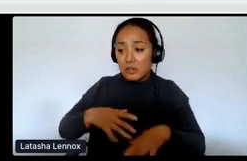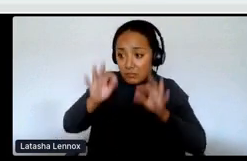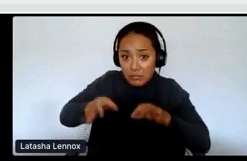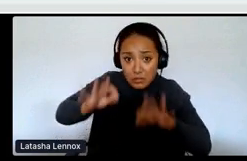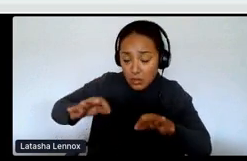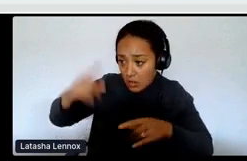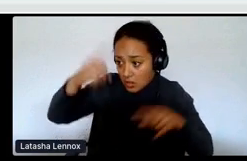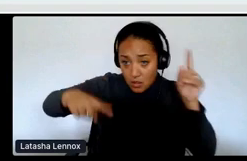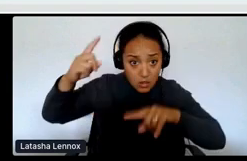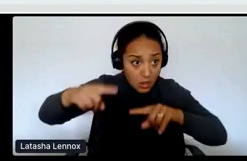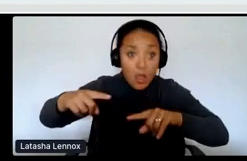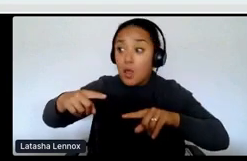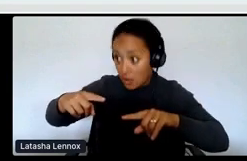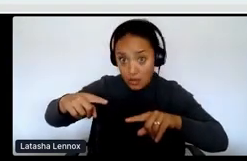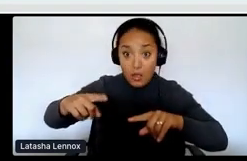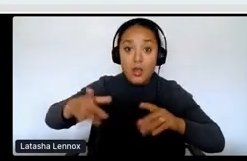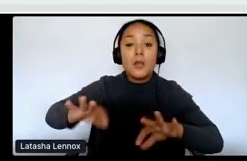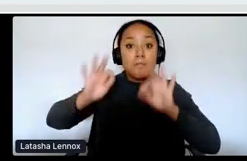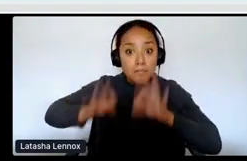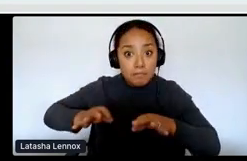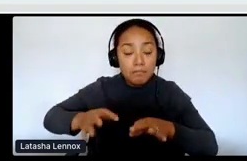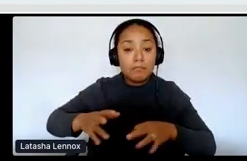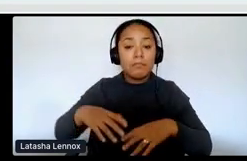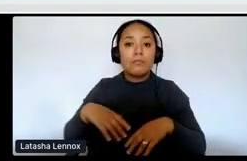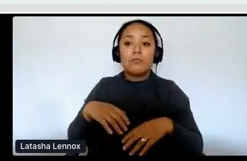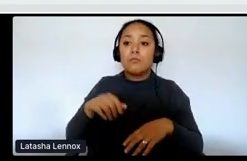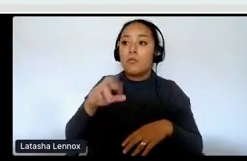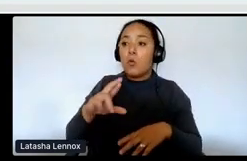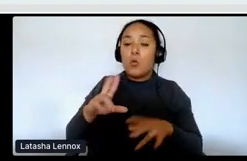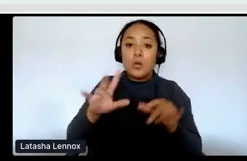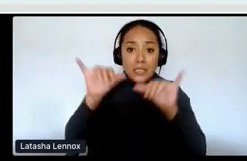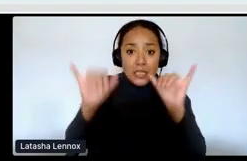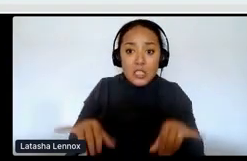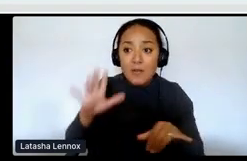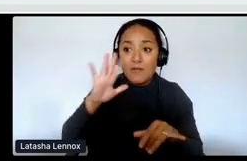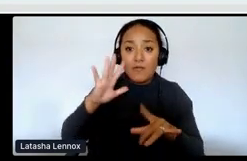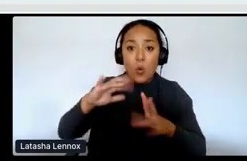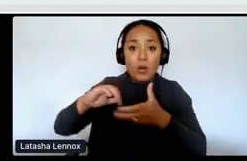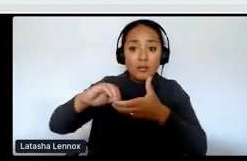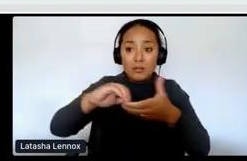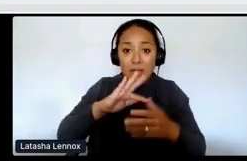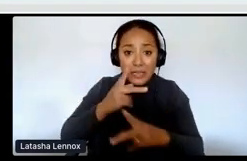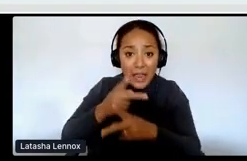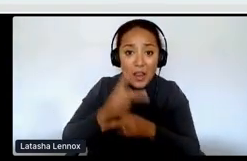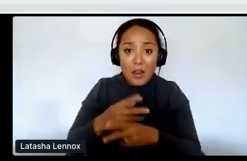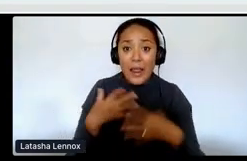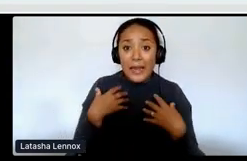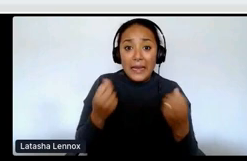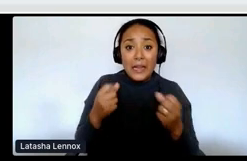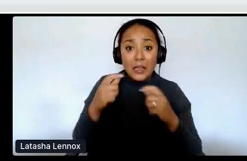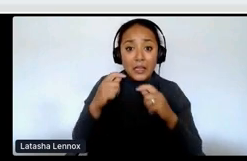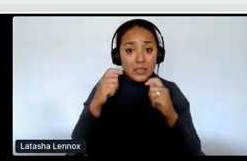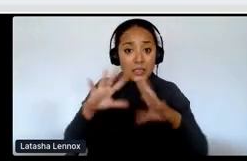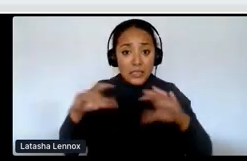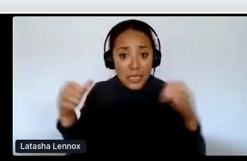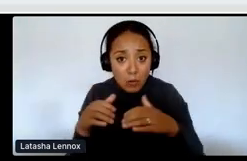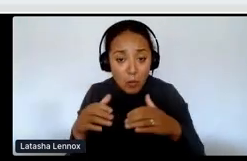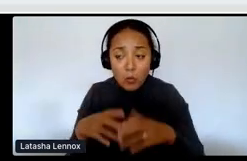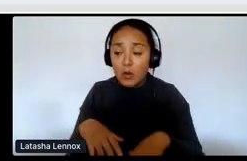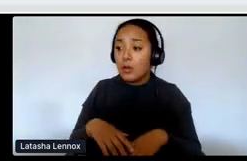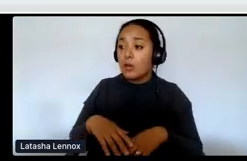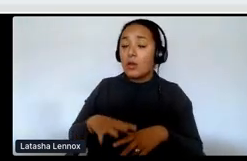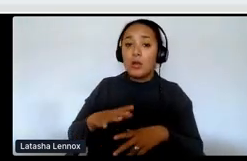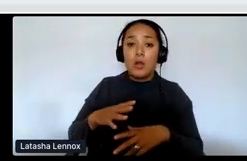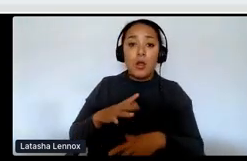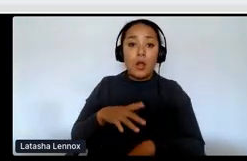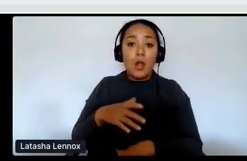Um, and we've also had systems in place of collective care, healing ceremony, accountability process, redistribution of wealth. These are